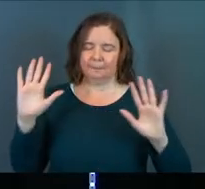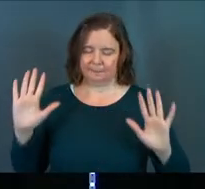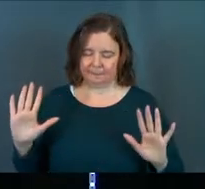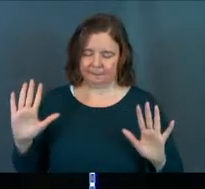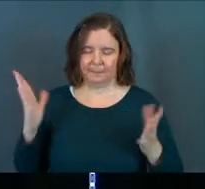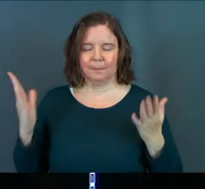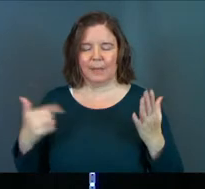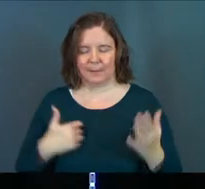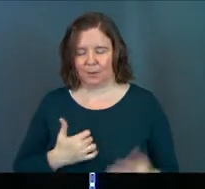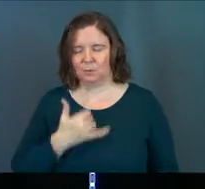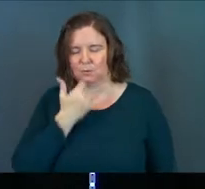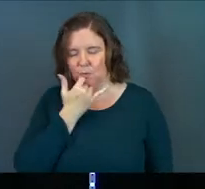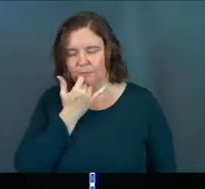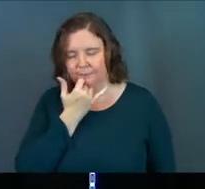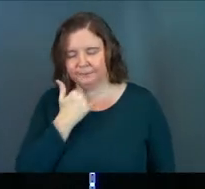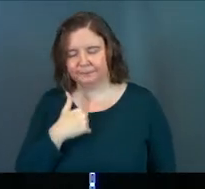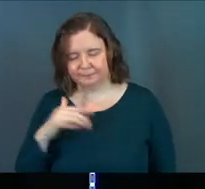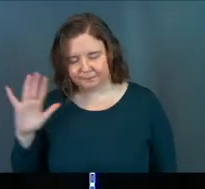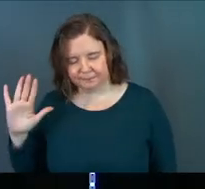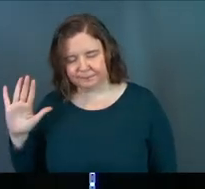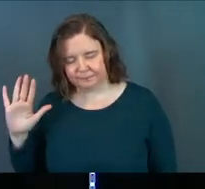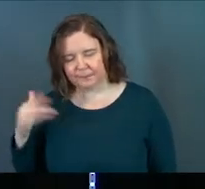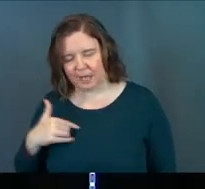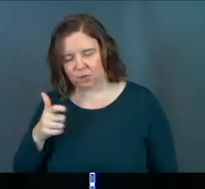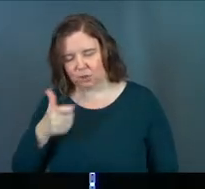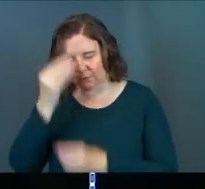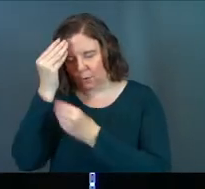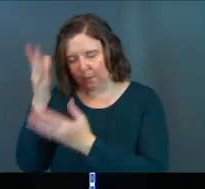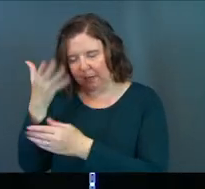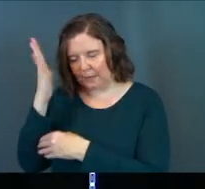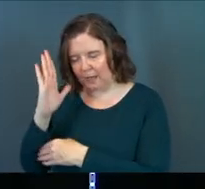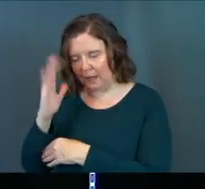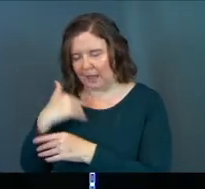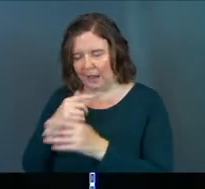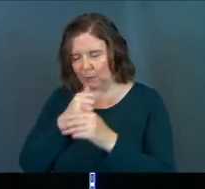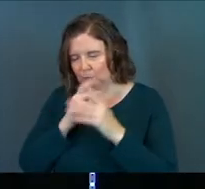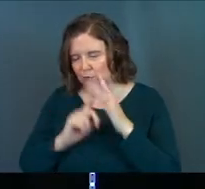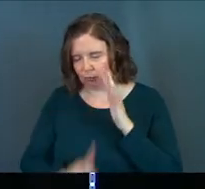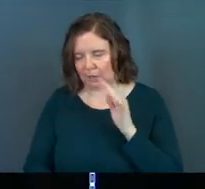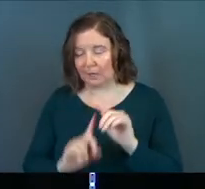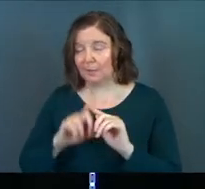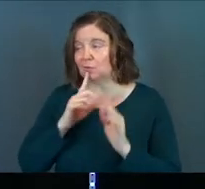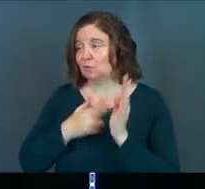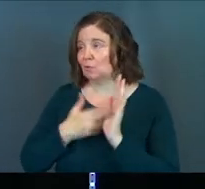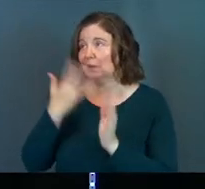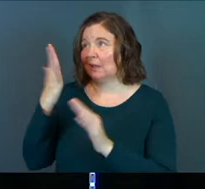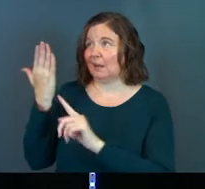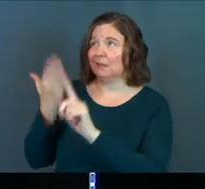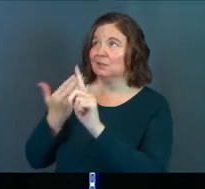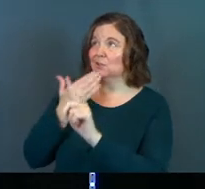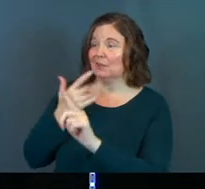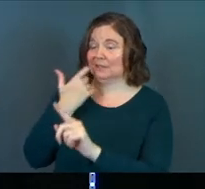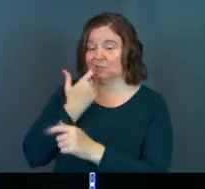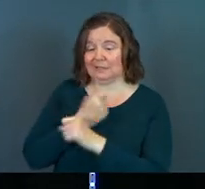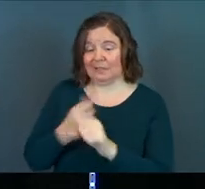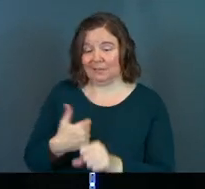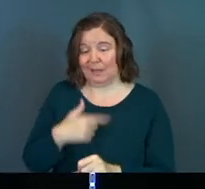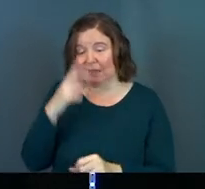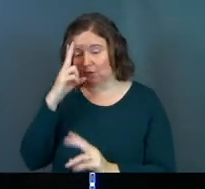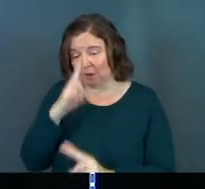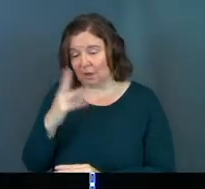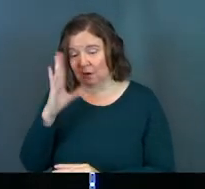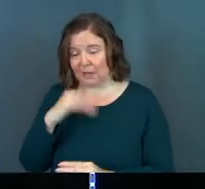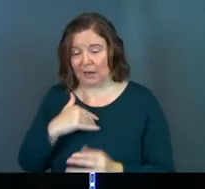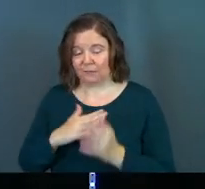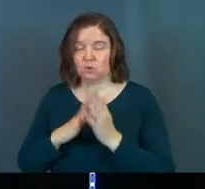maybe I was in the wrong. Maybe I should have just obeyed God and I was running. But the truth is, is God is good. And God just saved me. And I got to honor